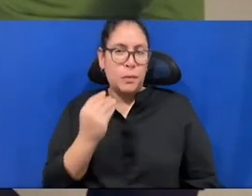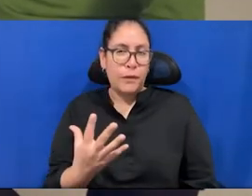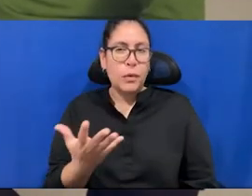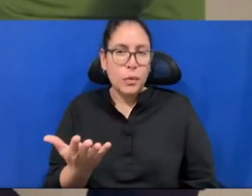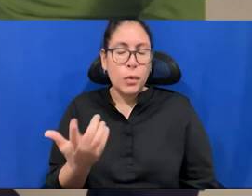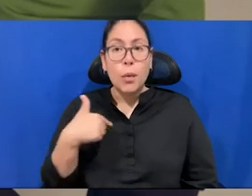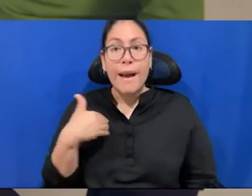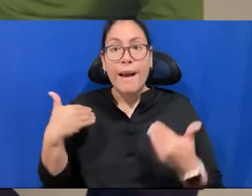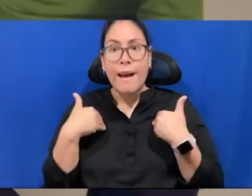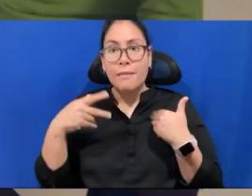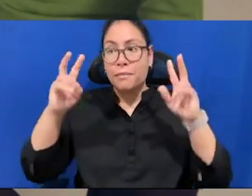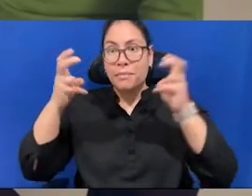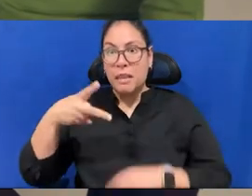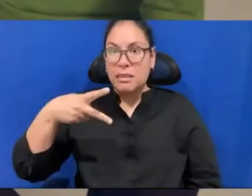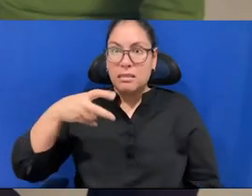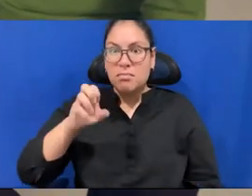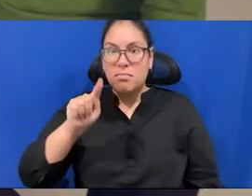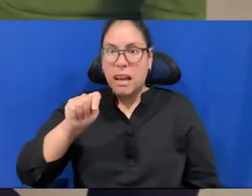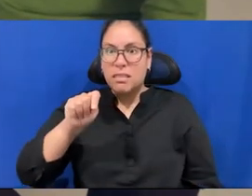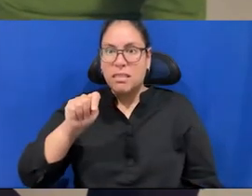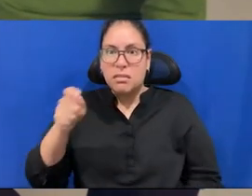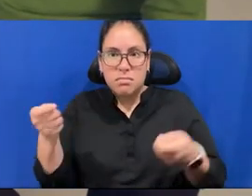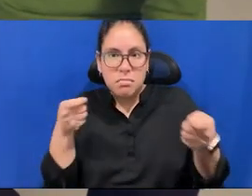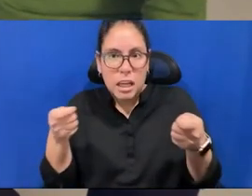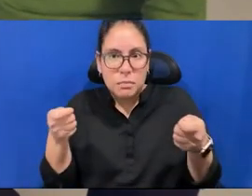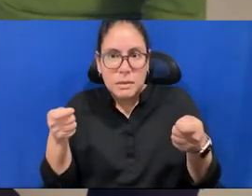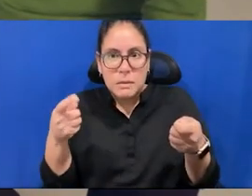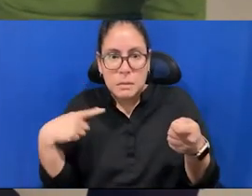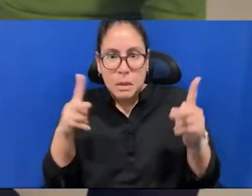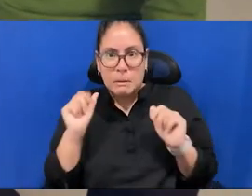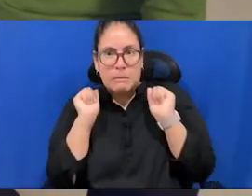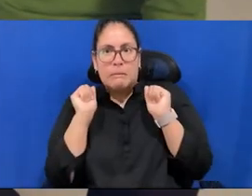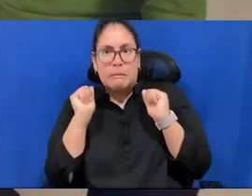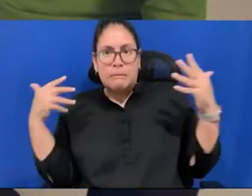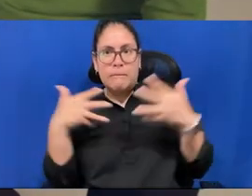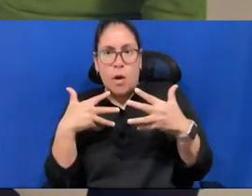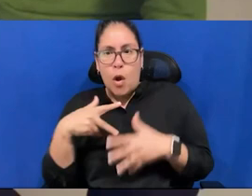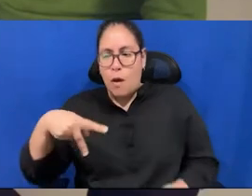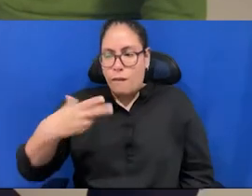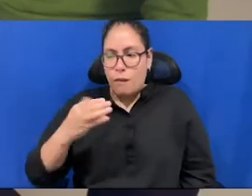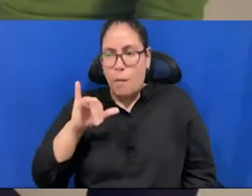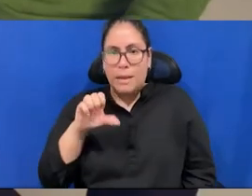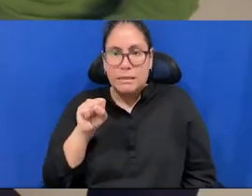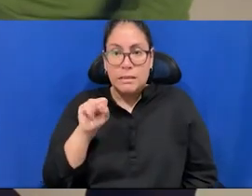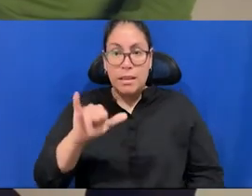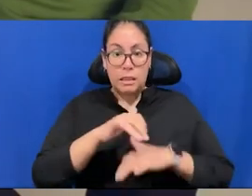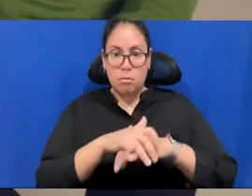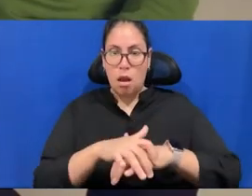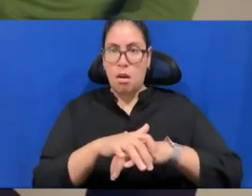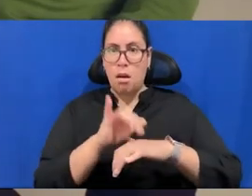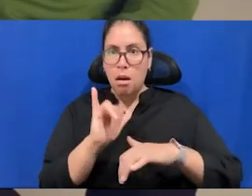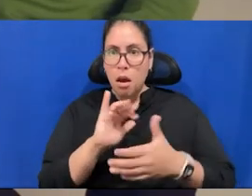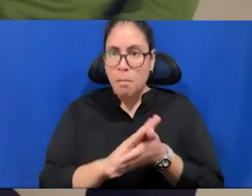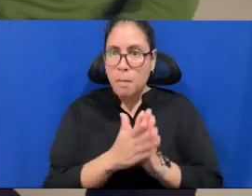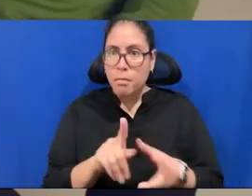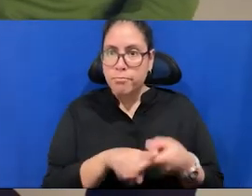controls, not only the phobias. And somehow during the time of the exhibition, our spiderwebs became friends. And this means everybody who look at